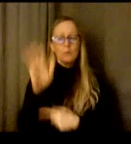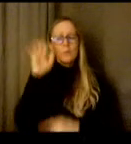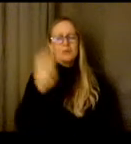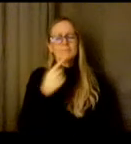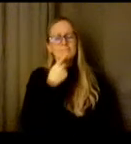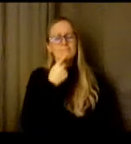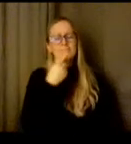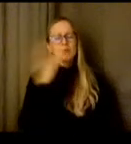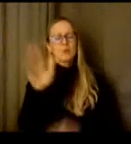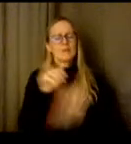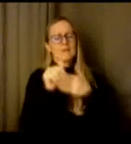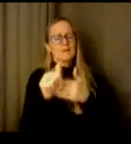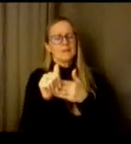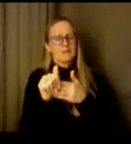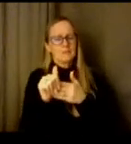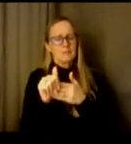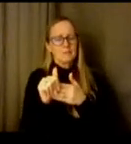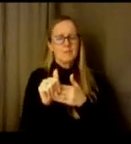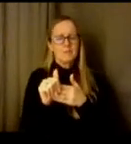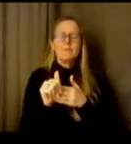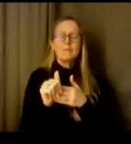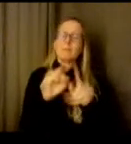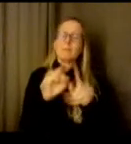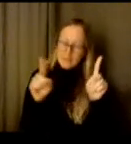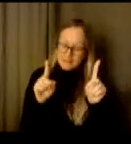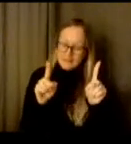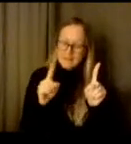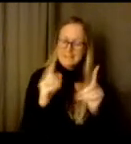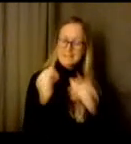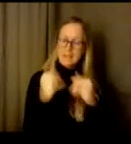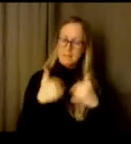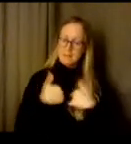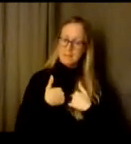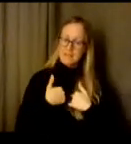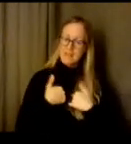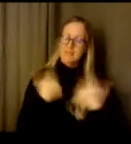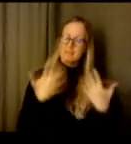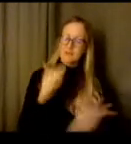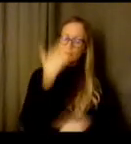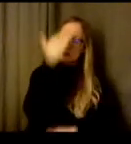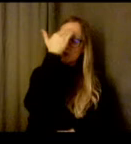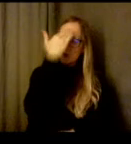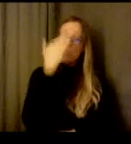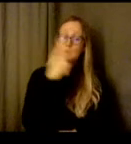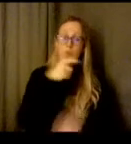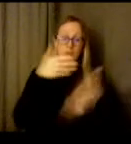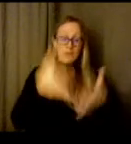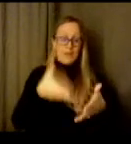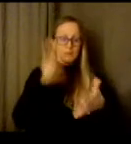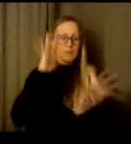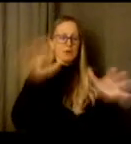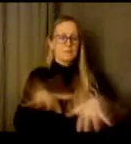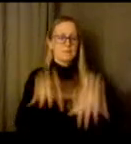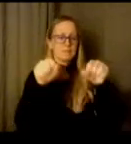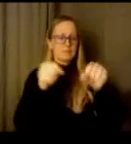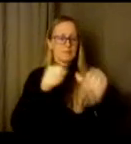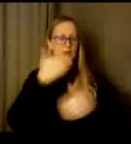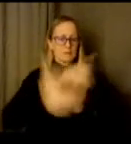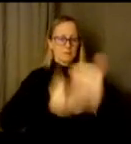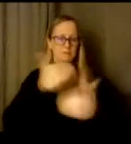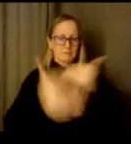like me, she knows that she's leaving her division in very good hands. To fill Dr. Scarlett's former position,